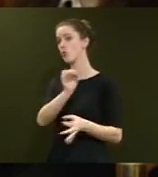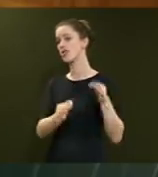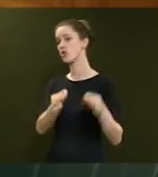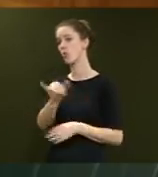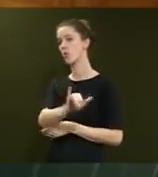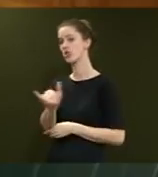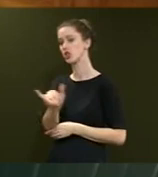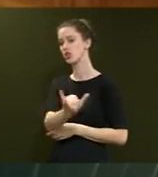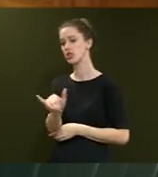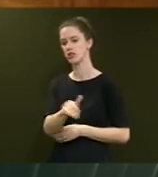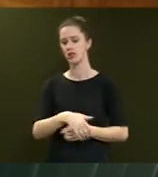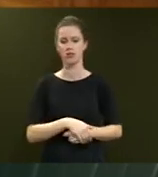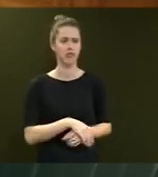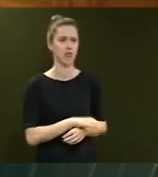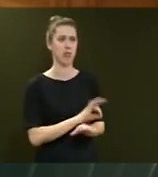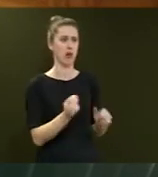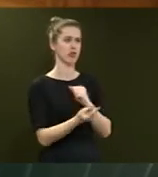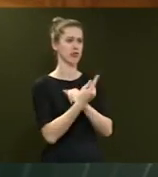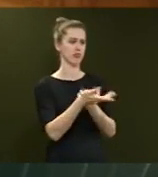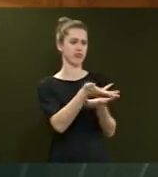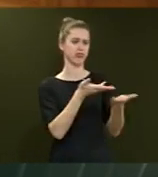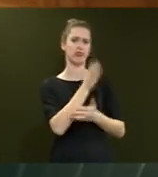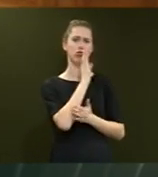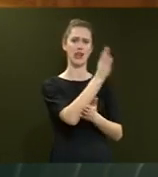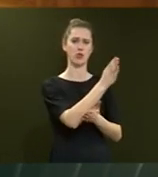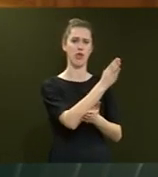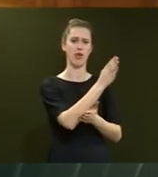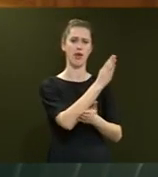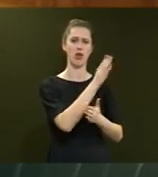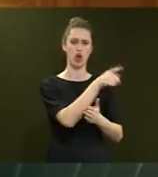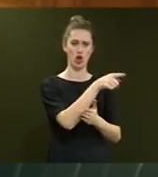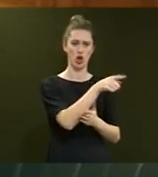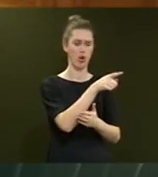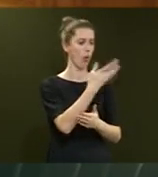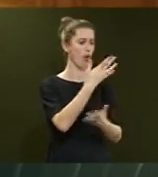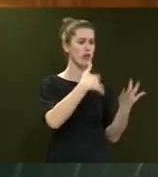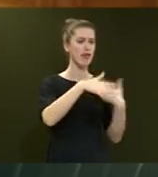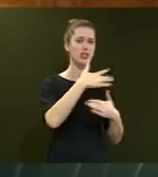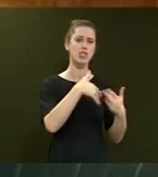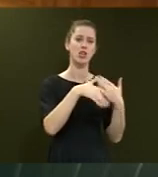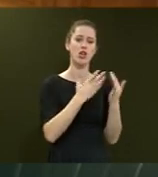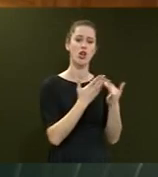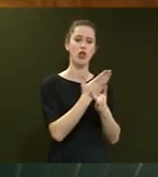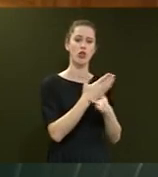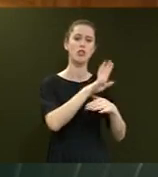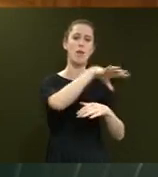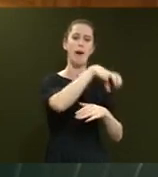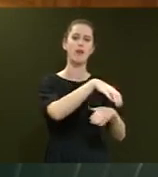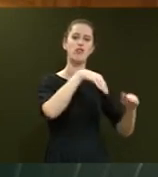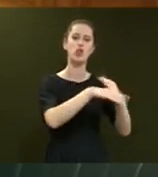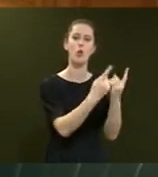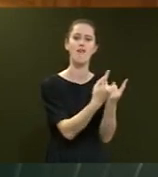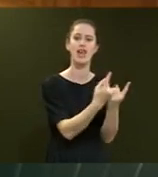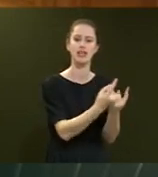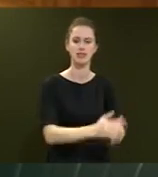I have not had any opportunity to have any conversations with Ms Kingy. All interactions with Ms Kingy have been dealt with by the Department of Internal Affairs.